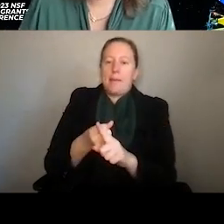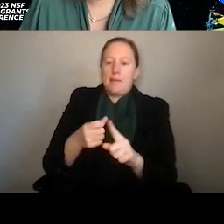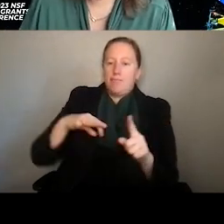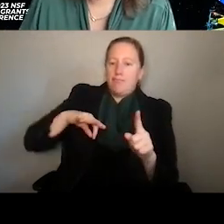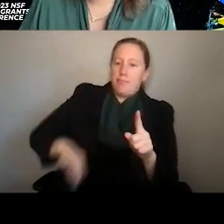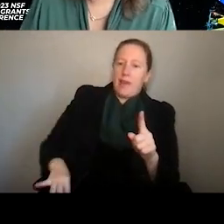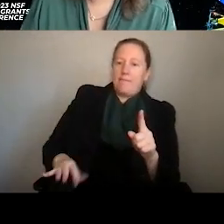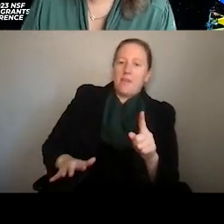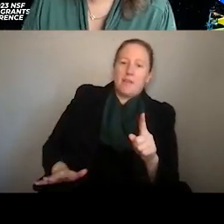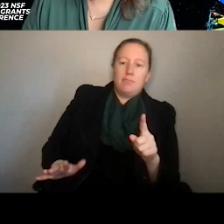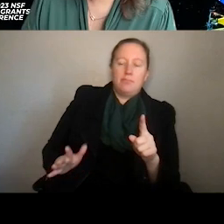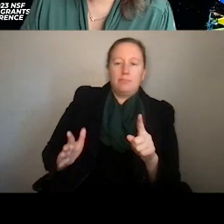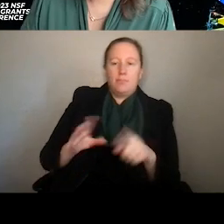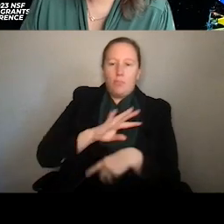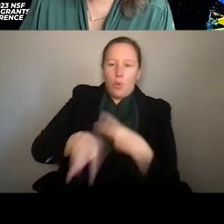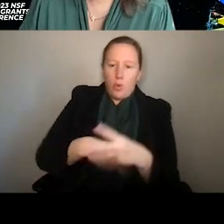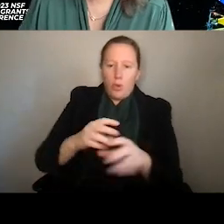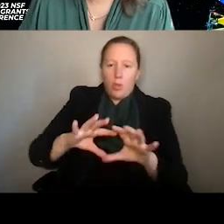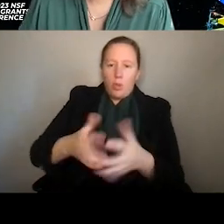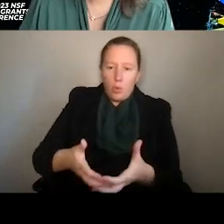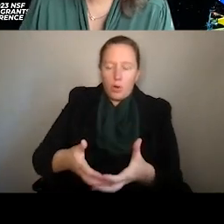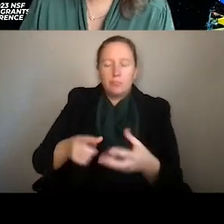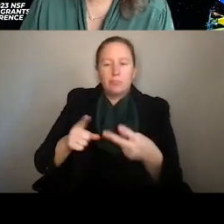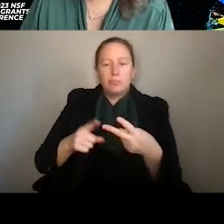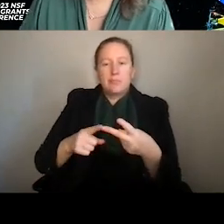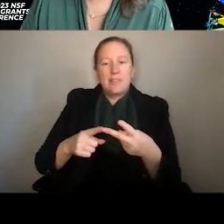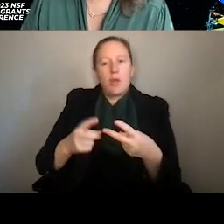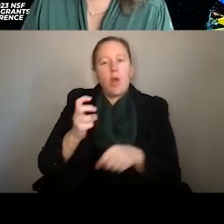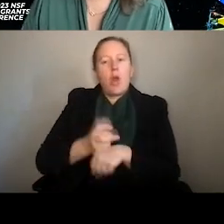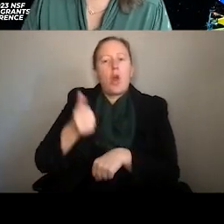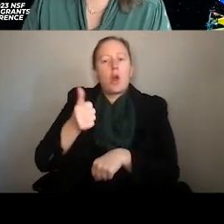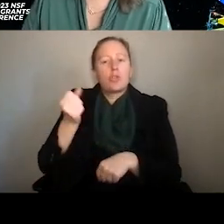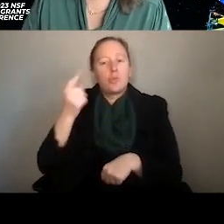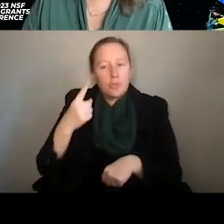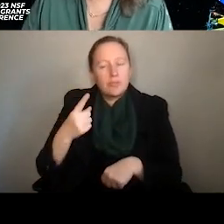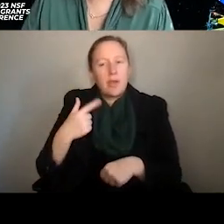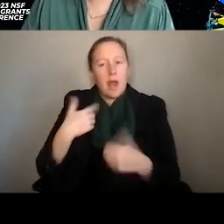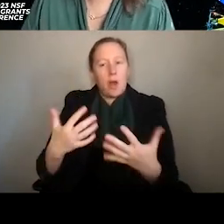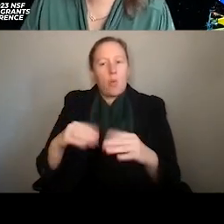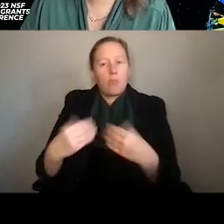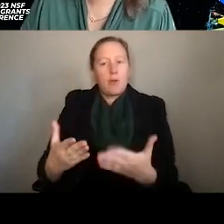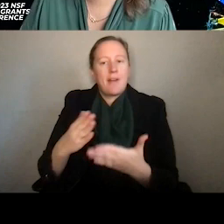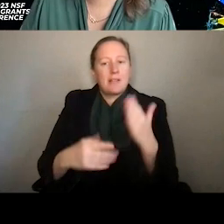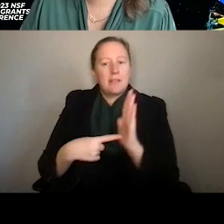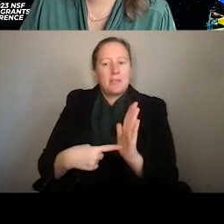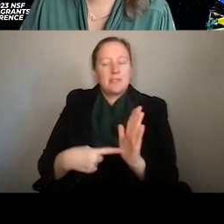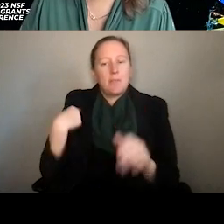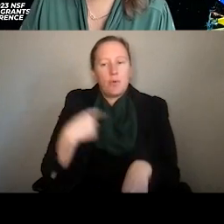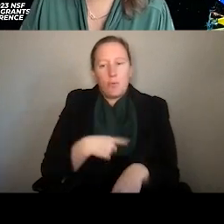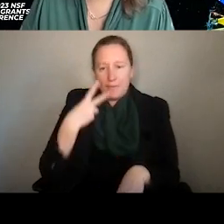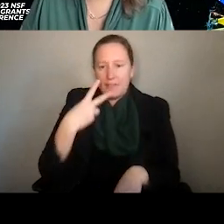society. We often hear that these are harder to understand. And so I want to provide some examples that we've seen in proposals to geo.